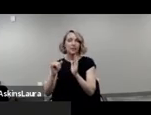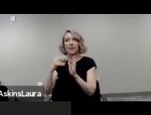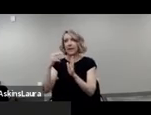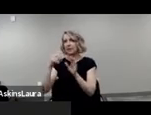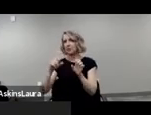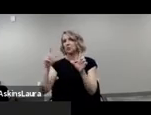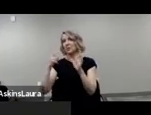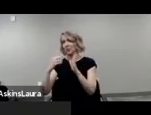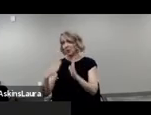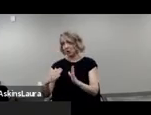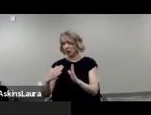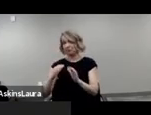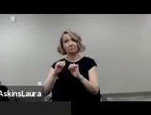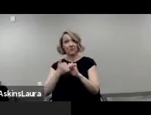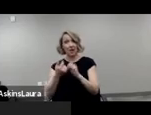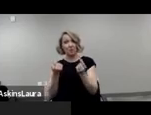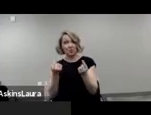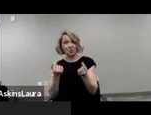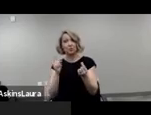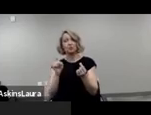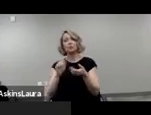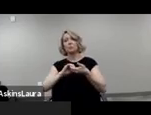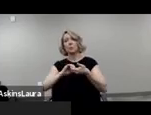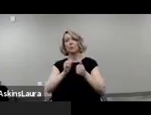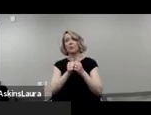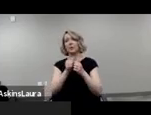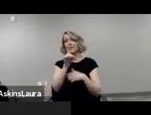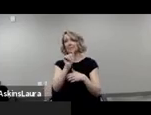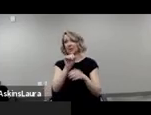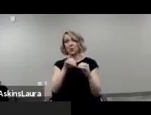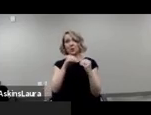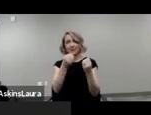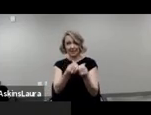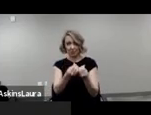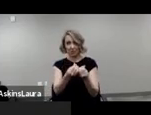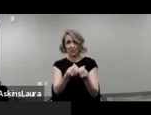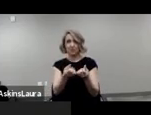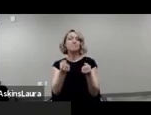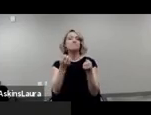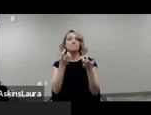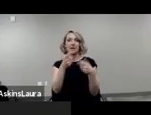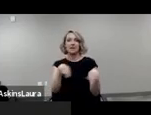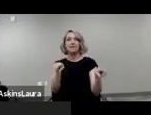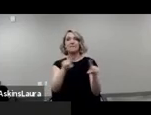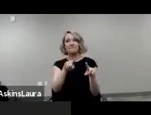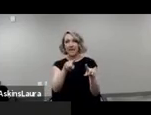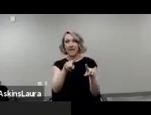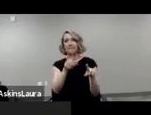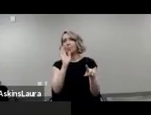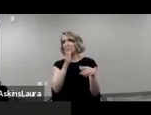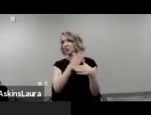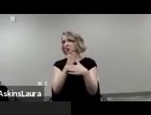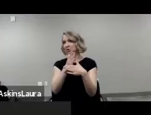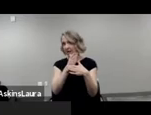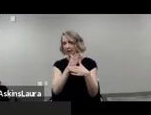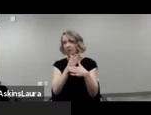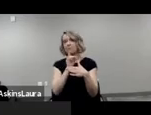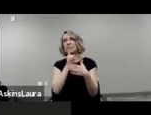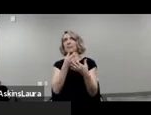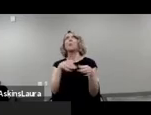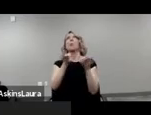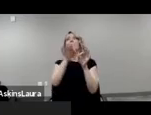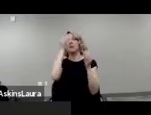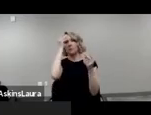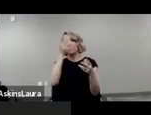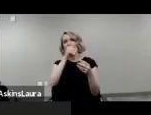Ways to do that are to partner with your disability organizations, many of which who shared valuable information from their